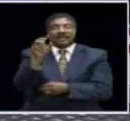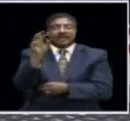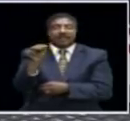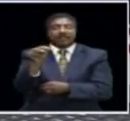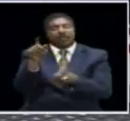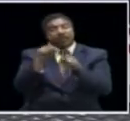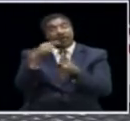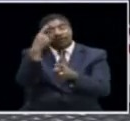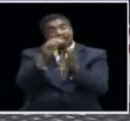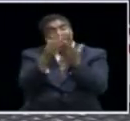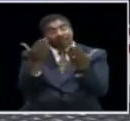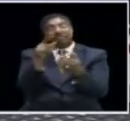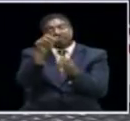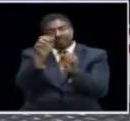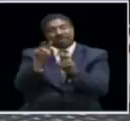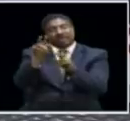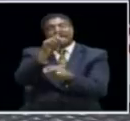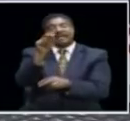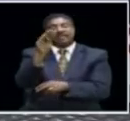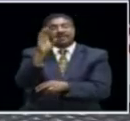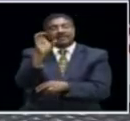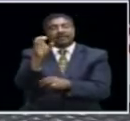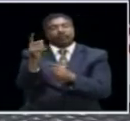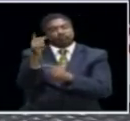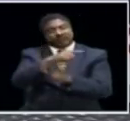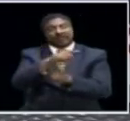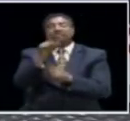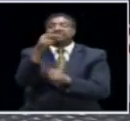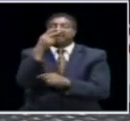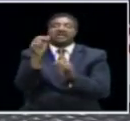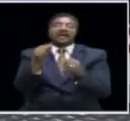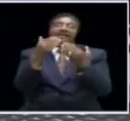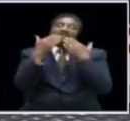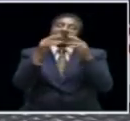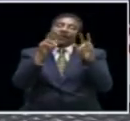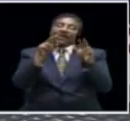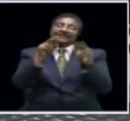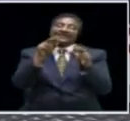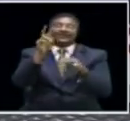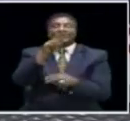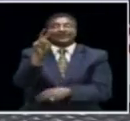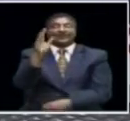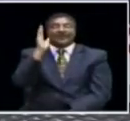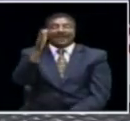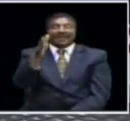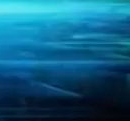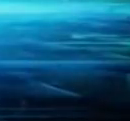Like Our Facebook Page That's Zmbc Today And Be Able To Watch The Live Stream Thank You For Watching See You At 22